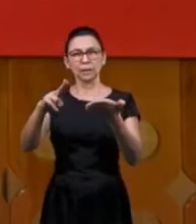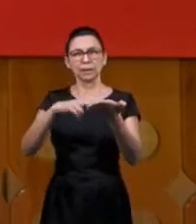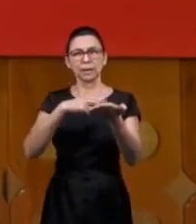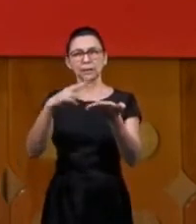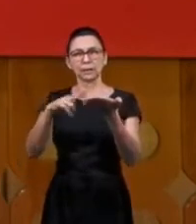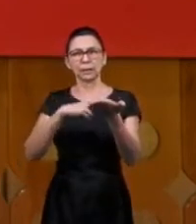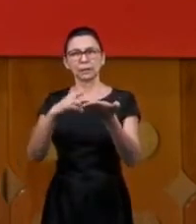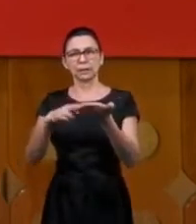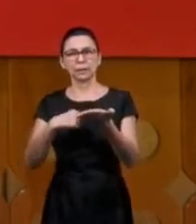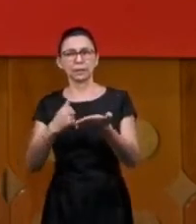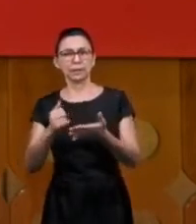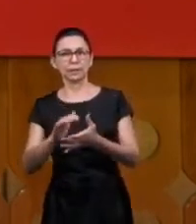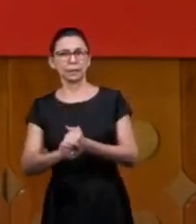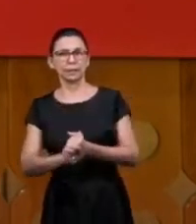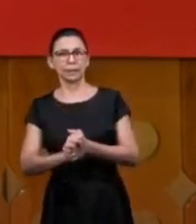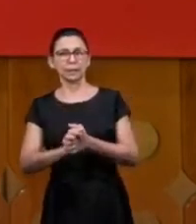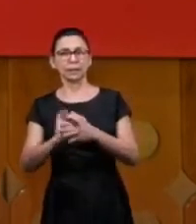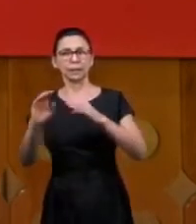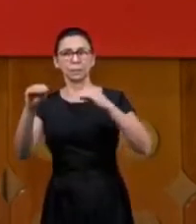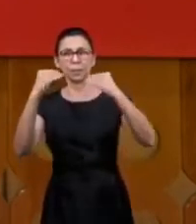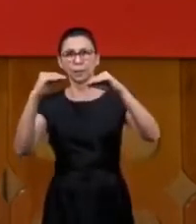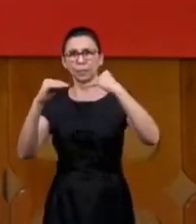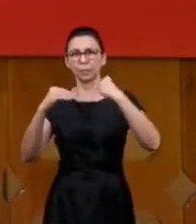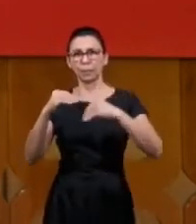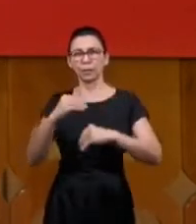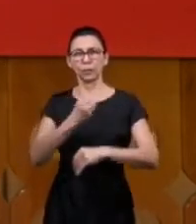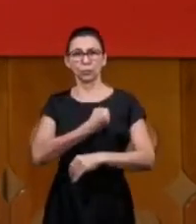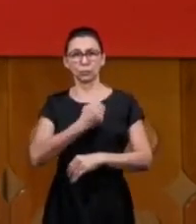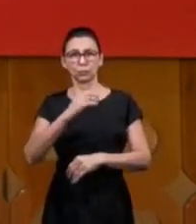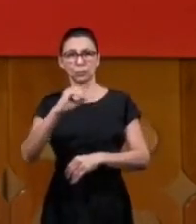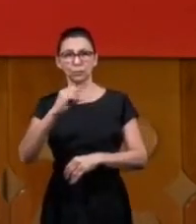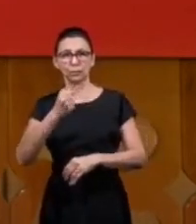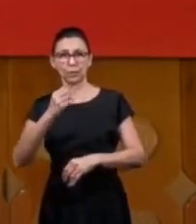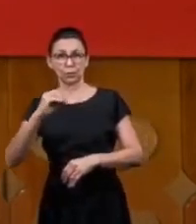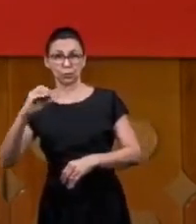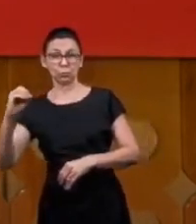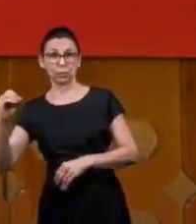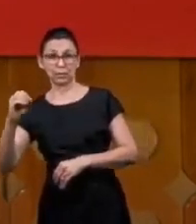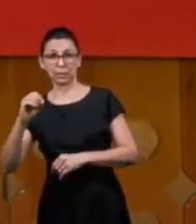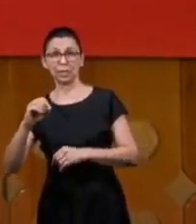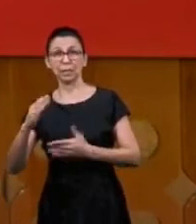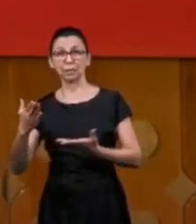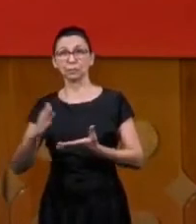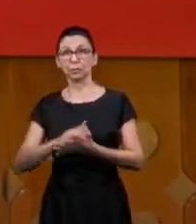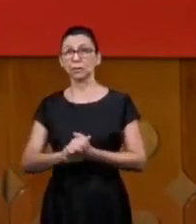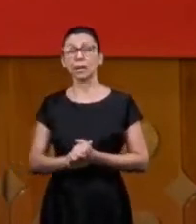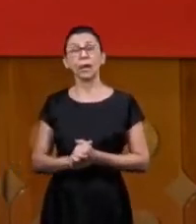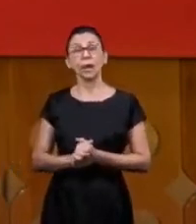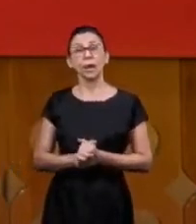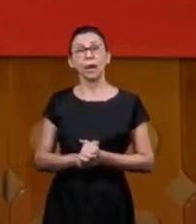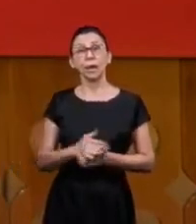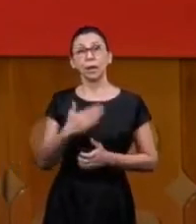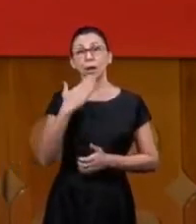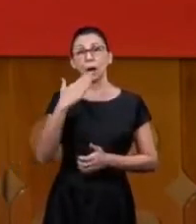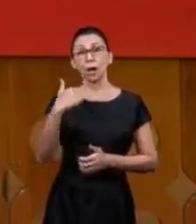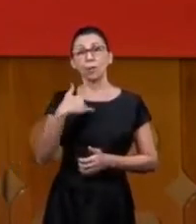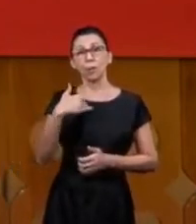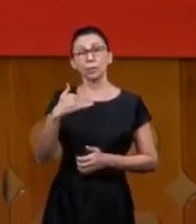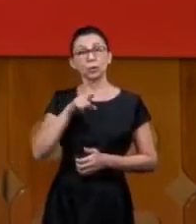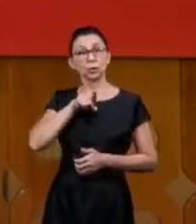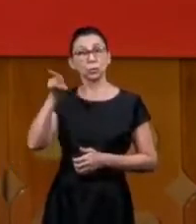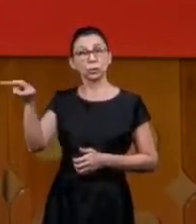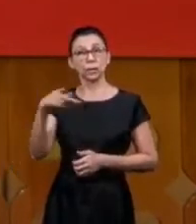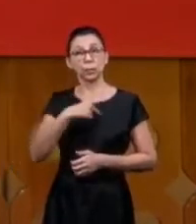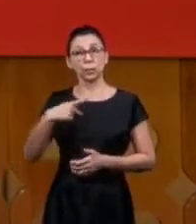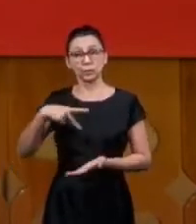1-800 numbers they don't stop ringing on Tuesday we had to bring food to people that are